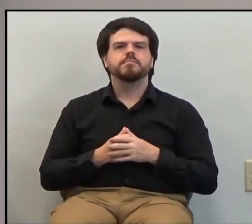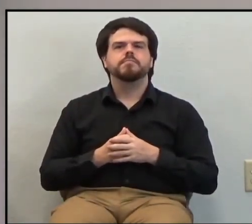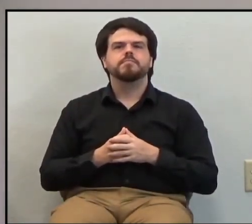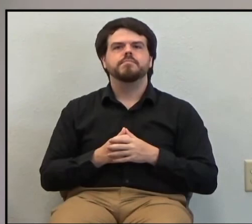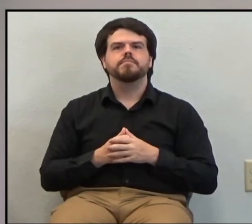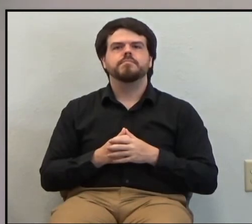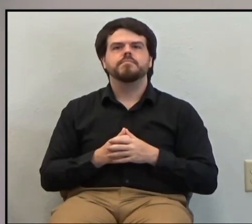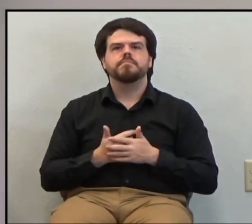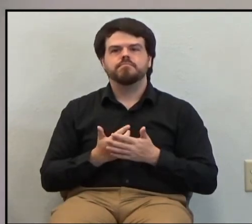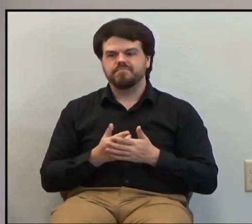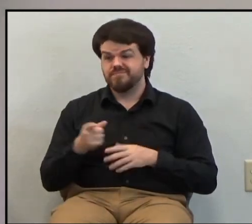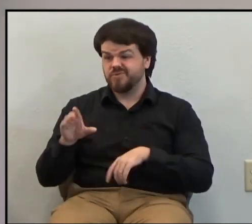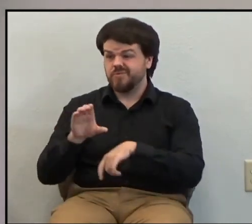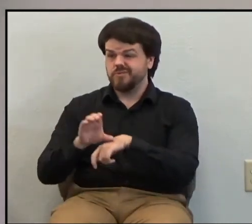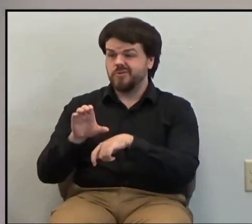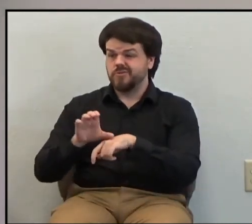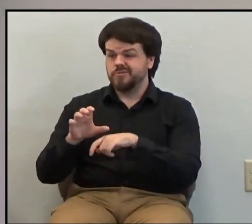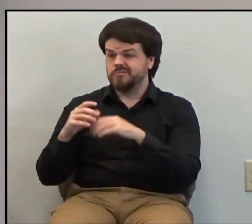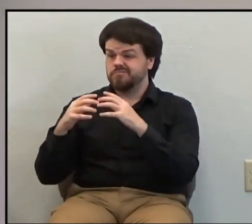And so the church languishes.